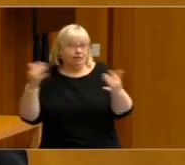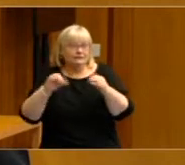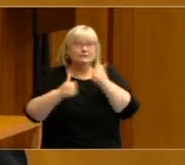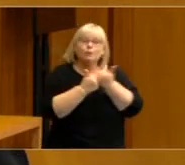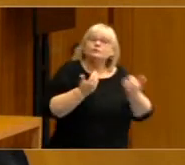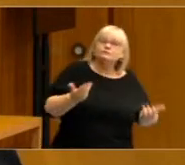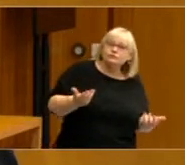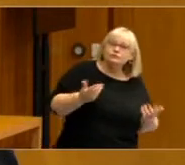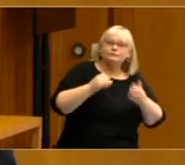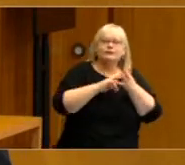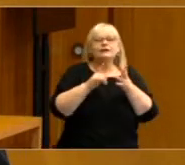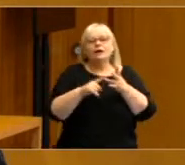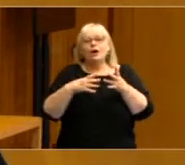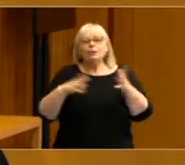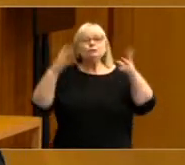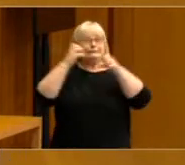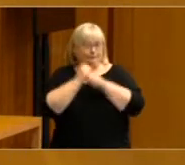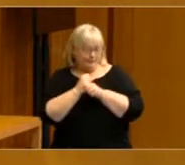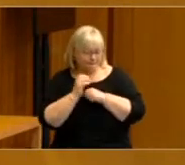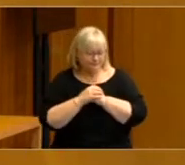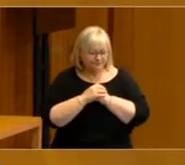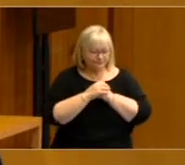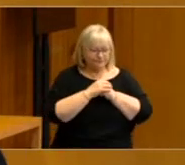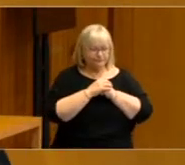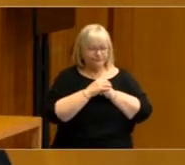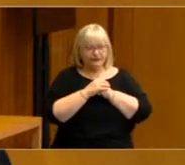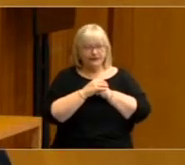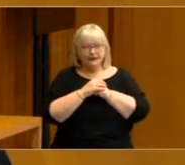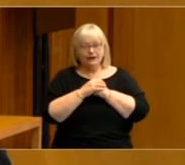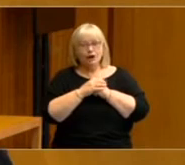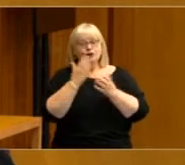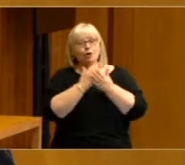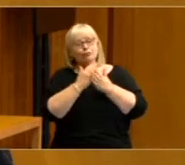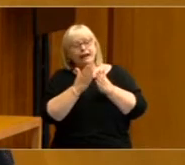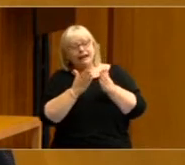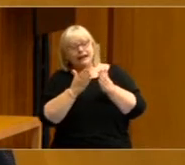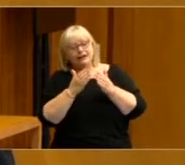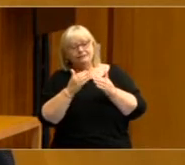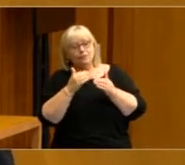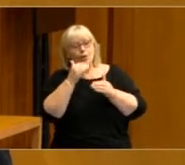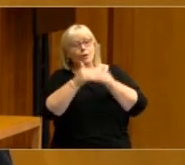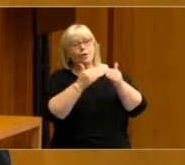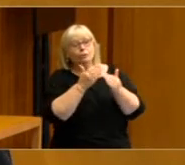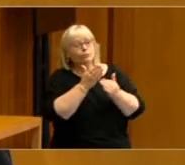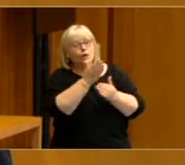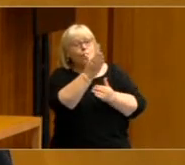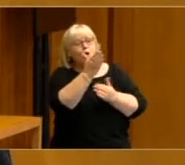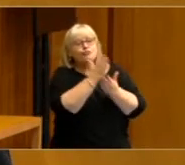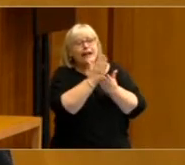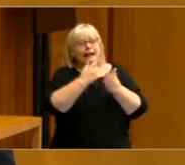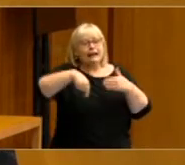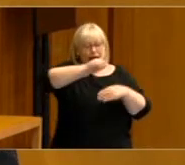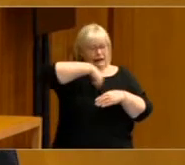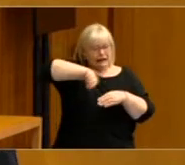So to sum up, the long term trends are showing an increasingly volatile electorate.